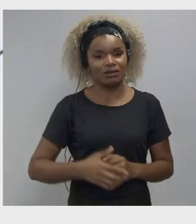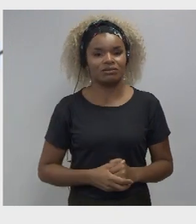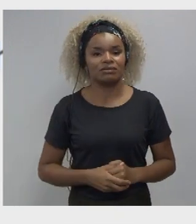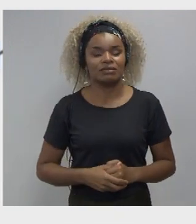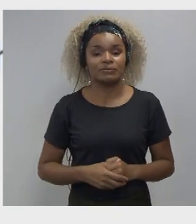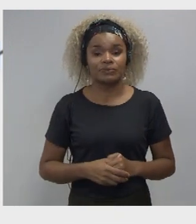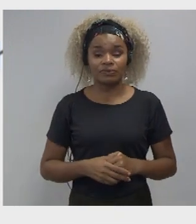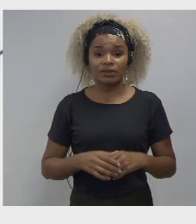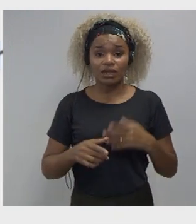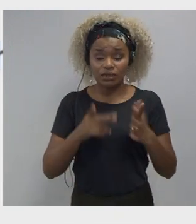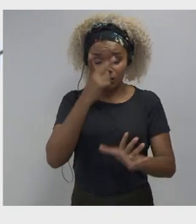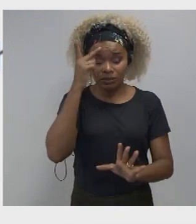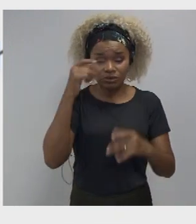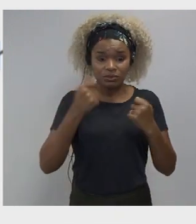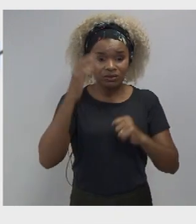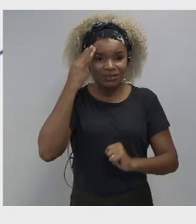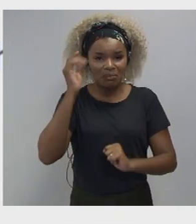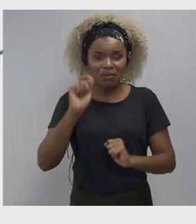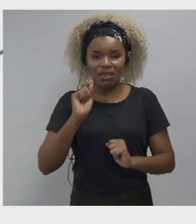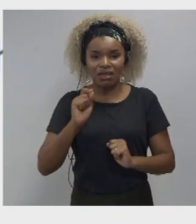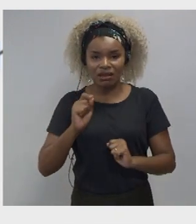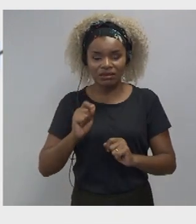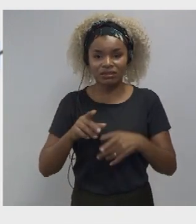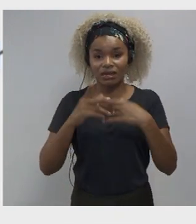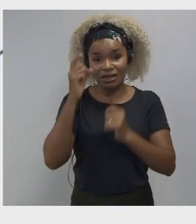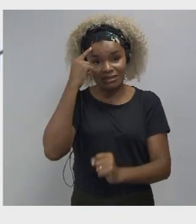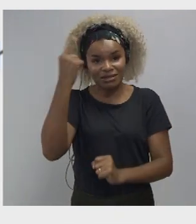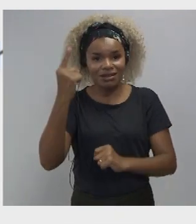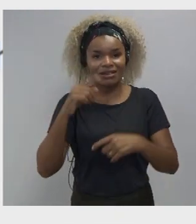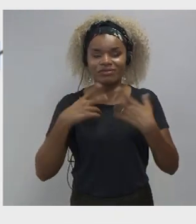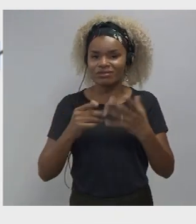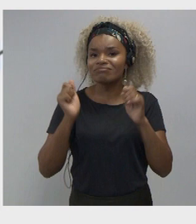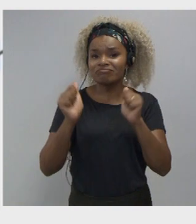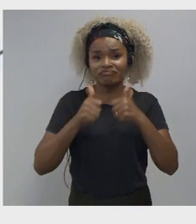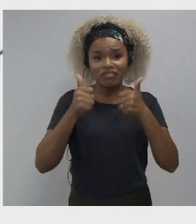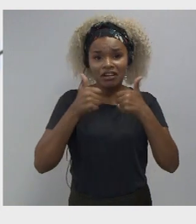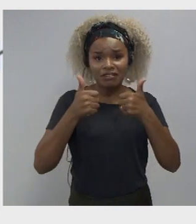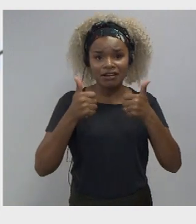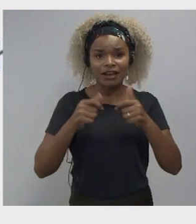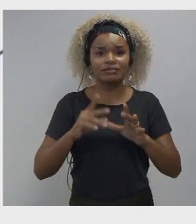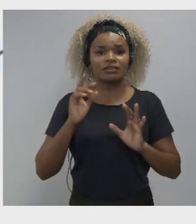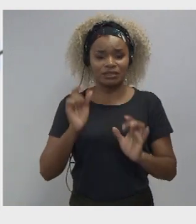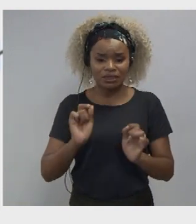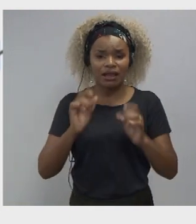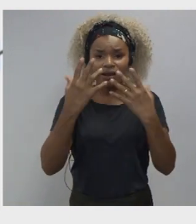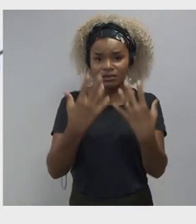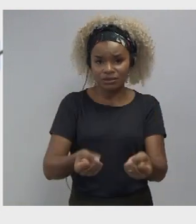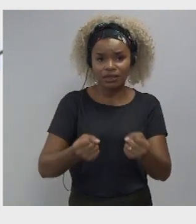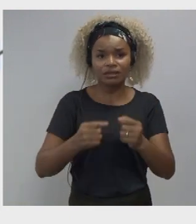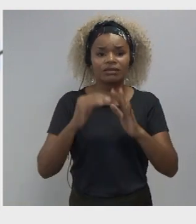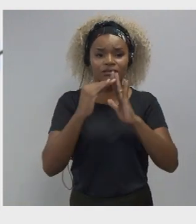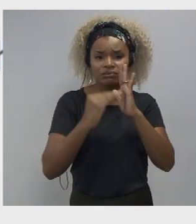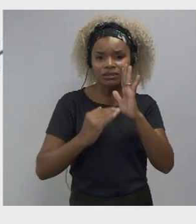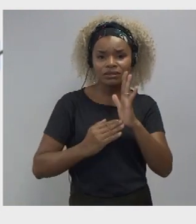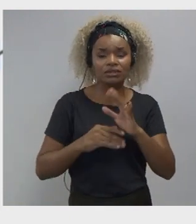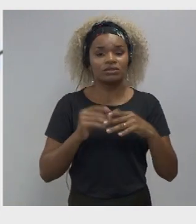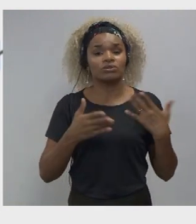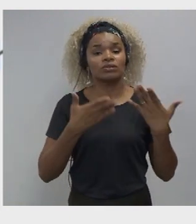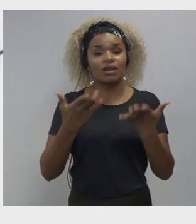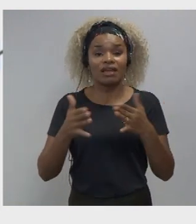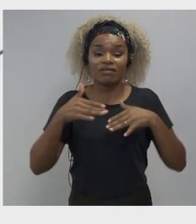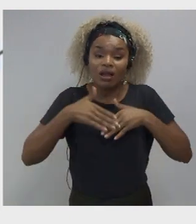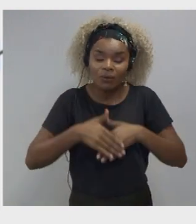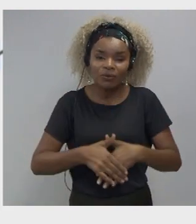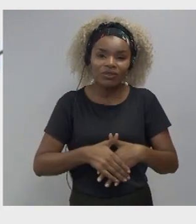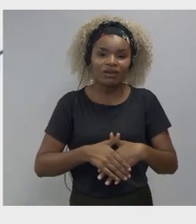that their ideas are going to be valued up the chain and that takes humility on the part of leaders